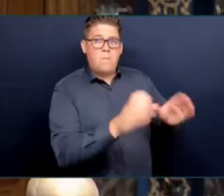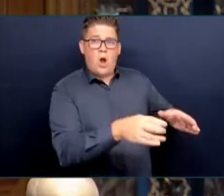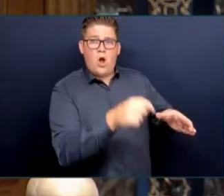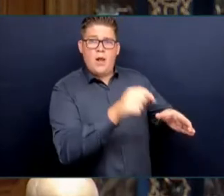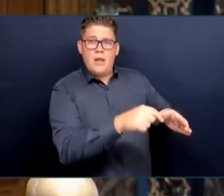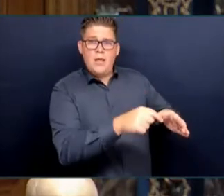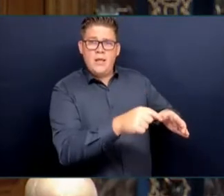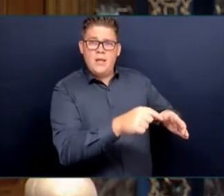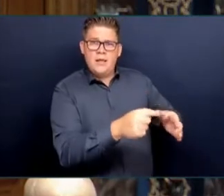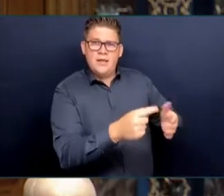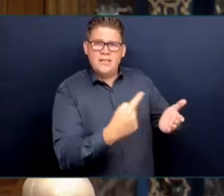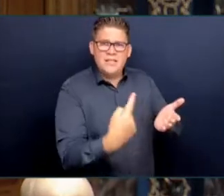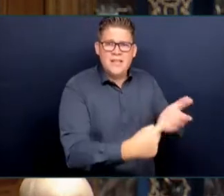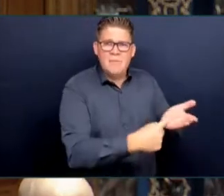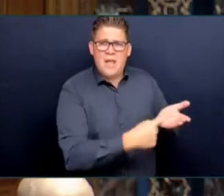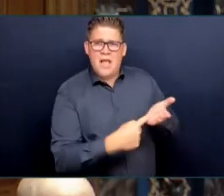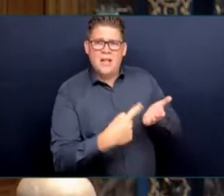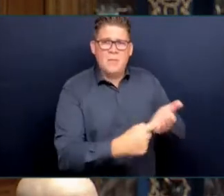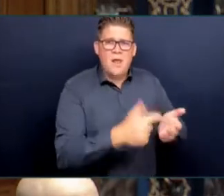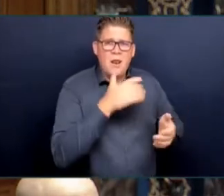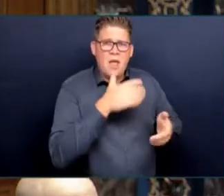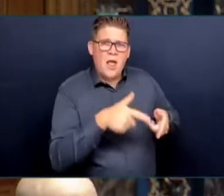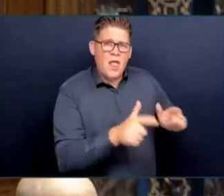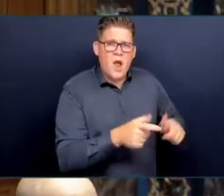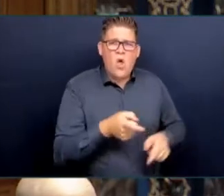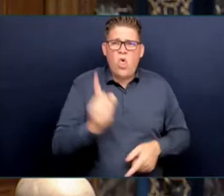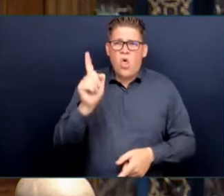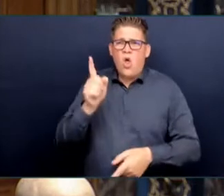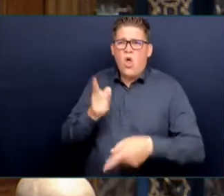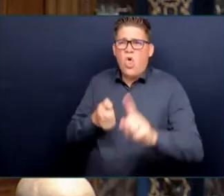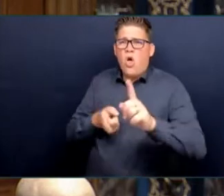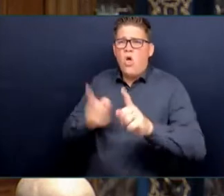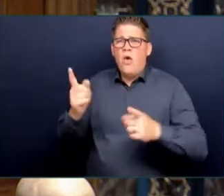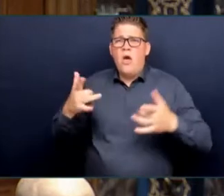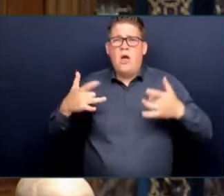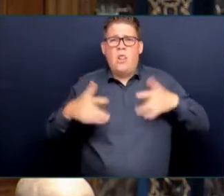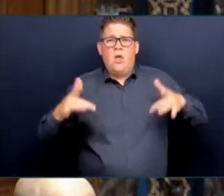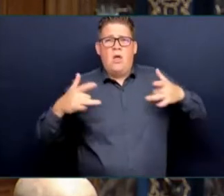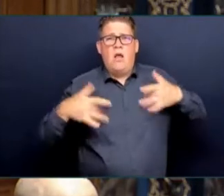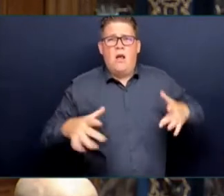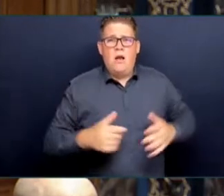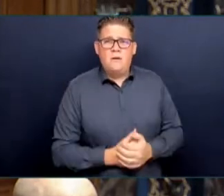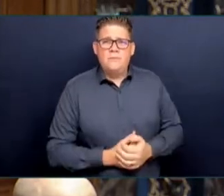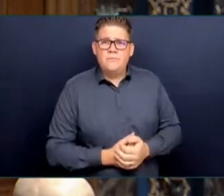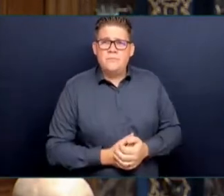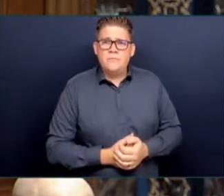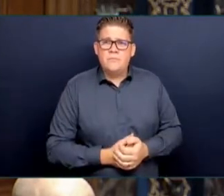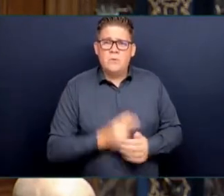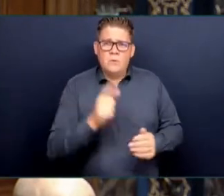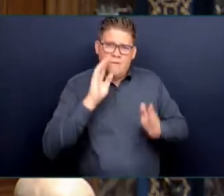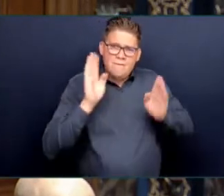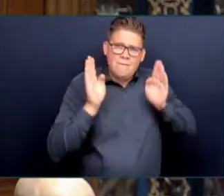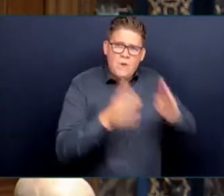subsidizing oil and gas, anything, it seems, but take the actual and urgent steps to move us away from a